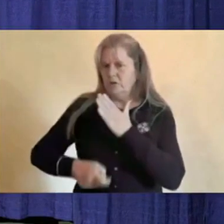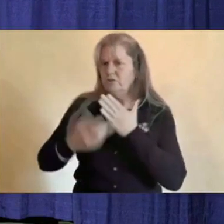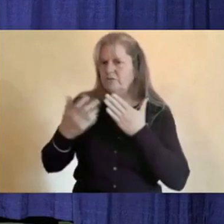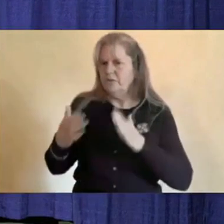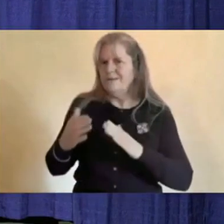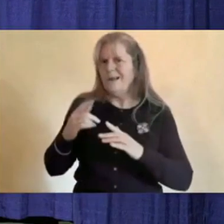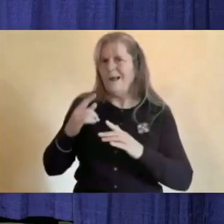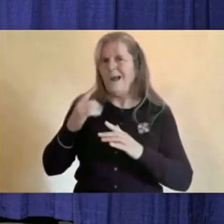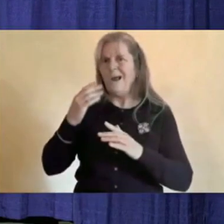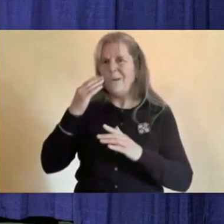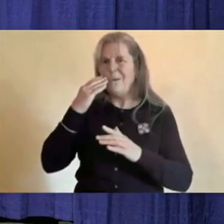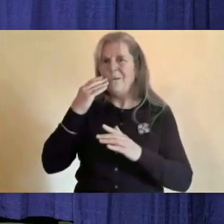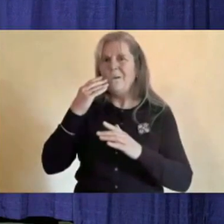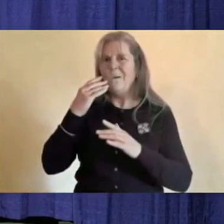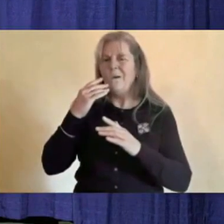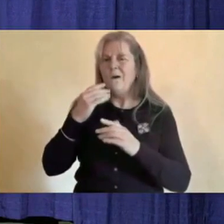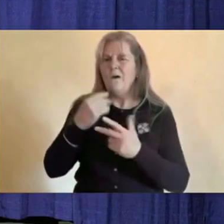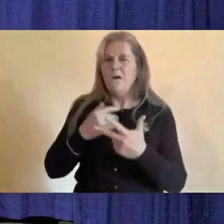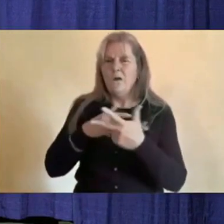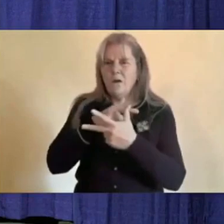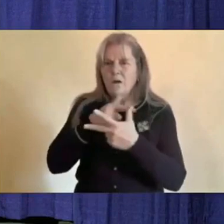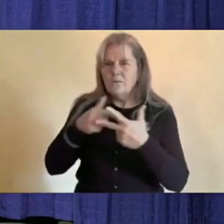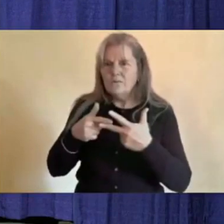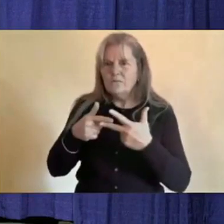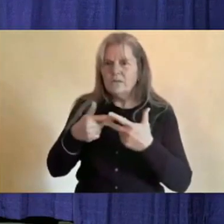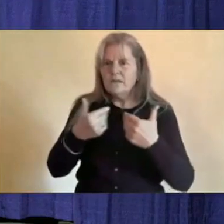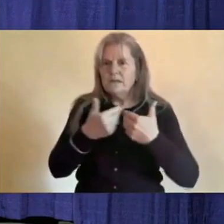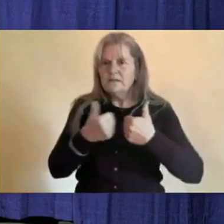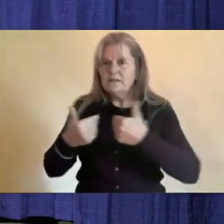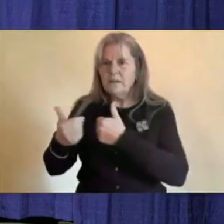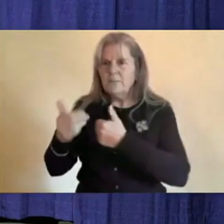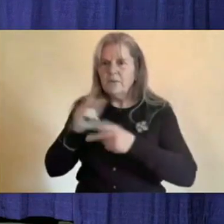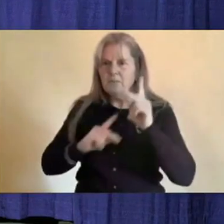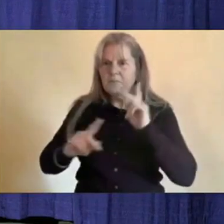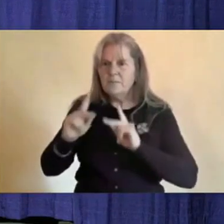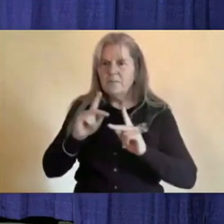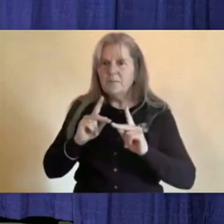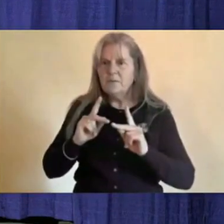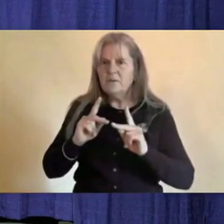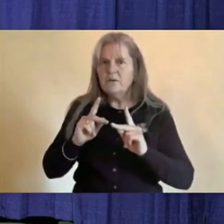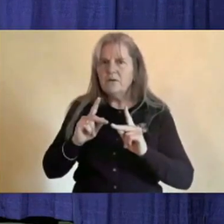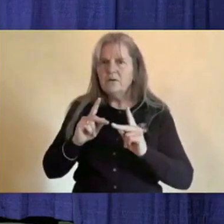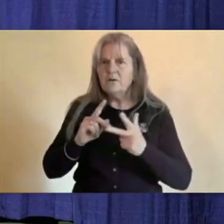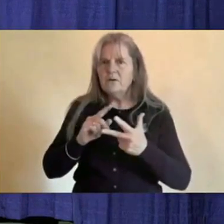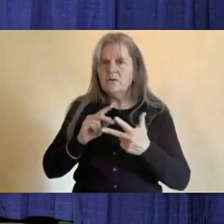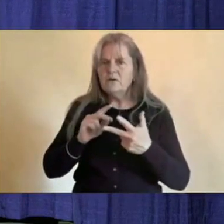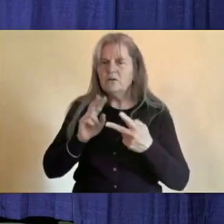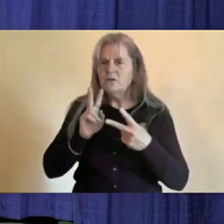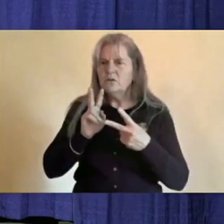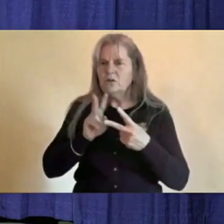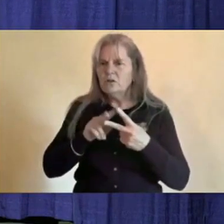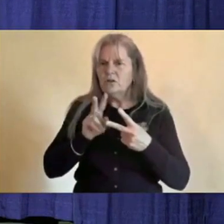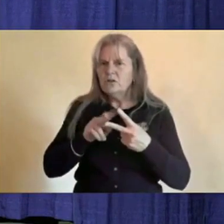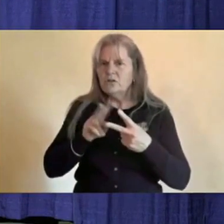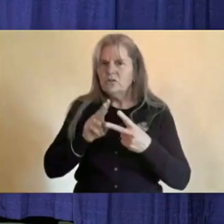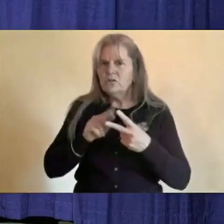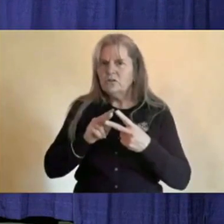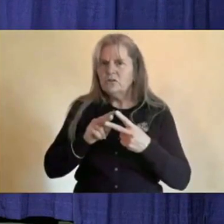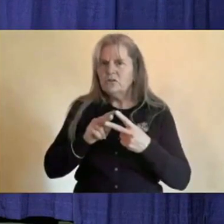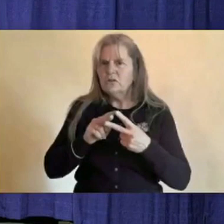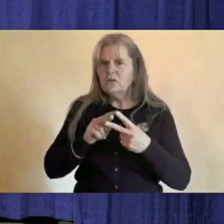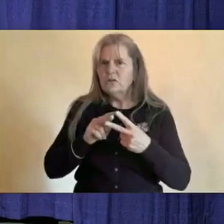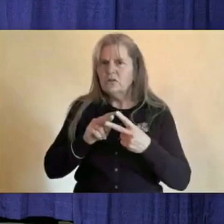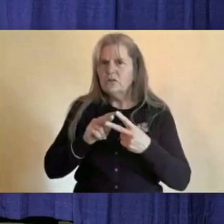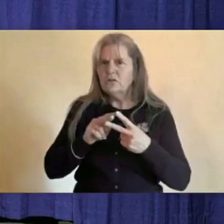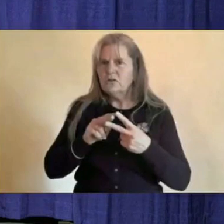that it was three separate individuals and were the two individuals charged September 15th traveling to